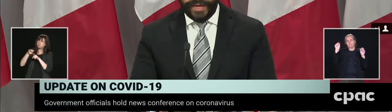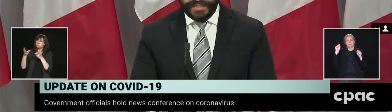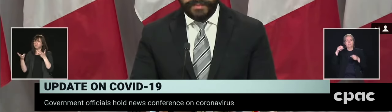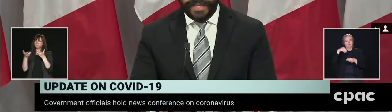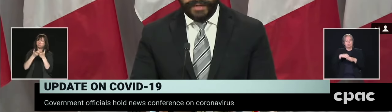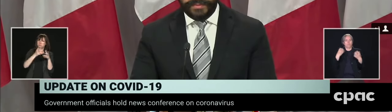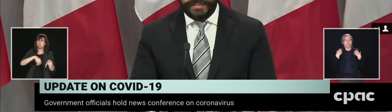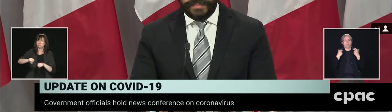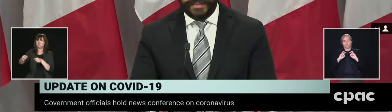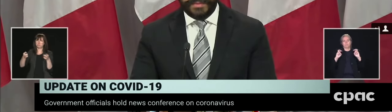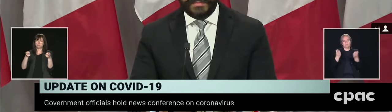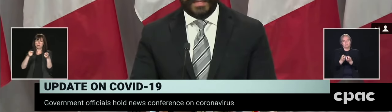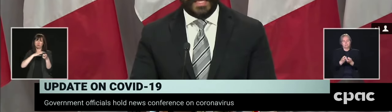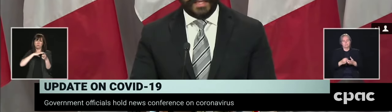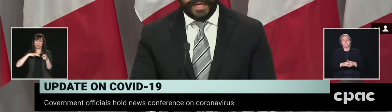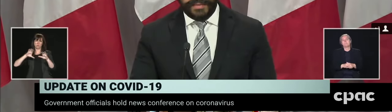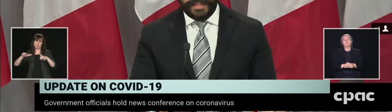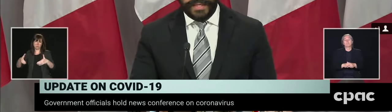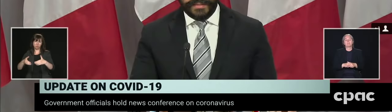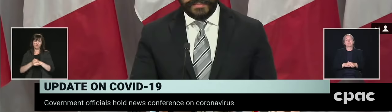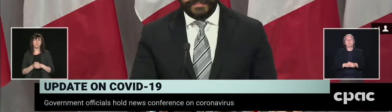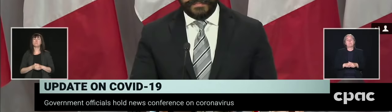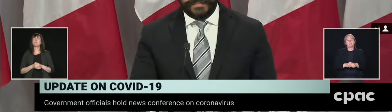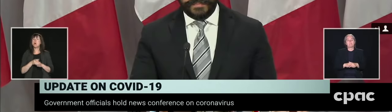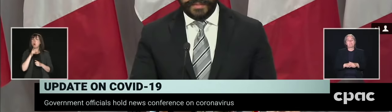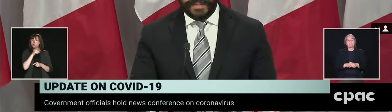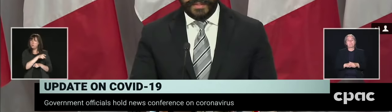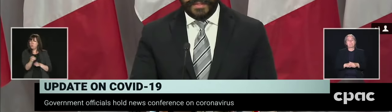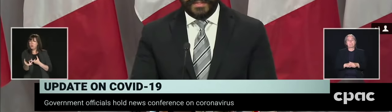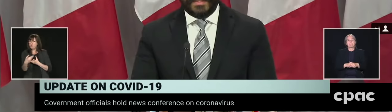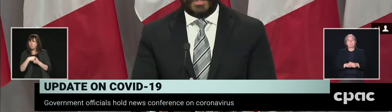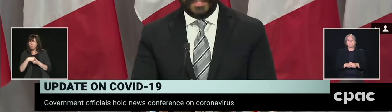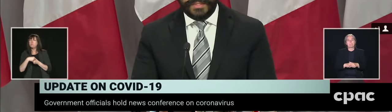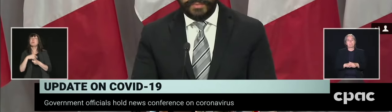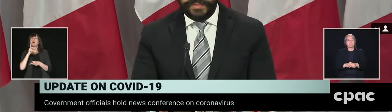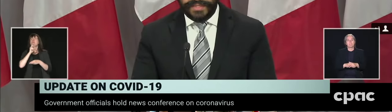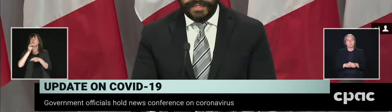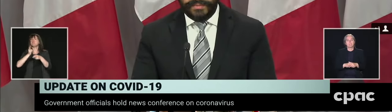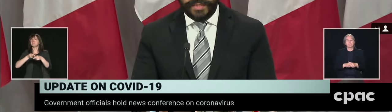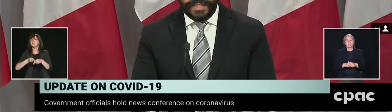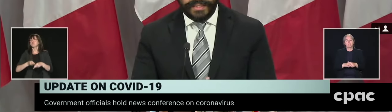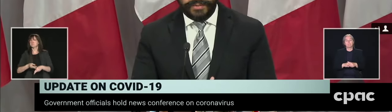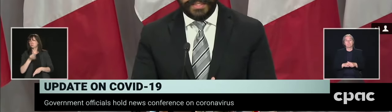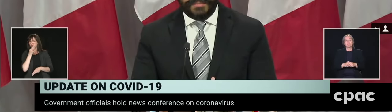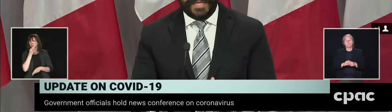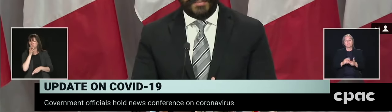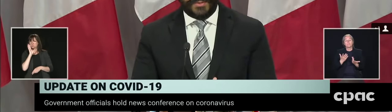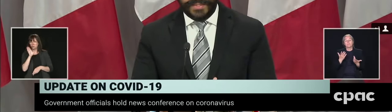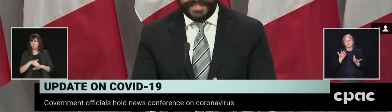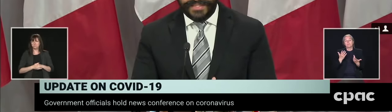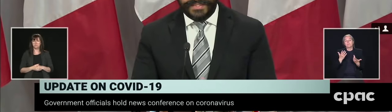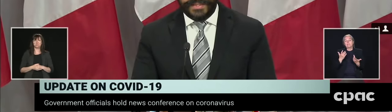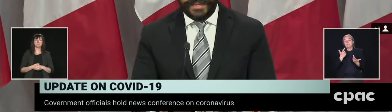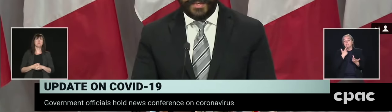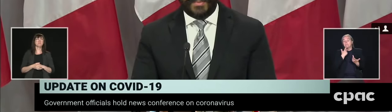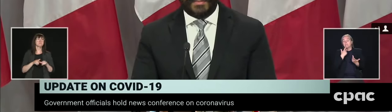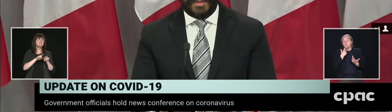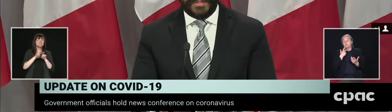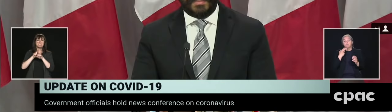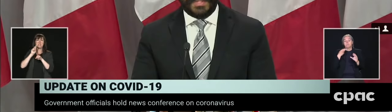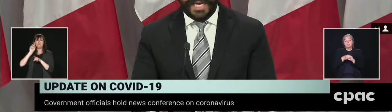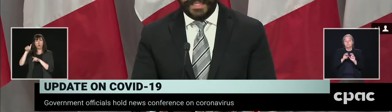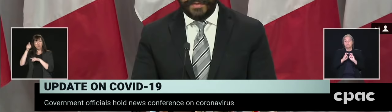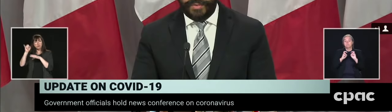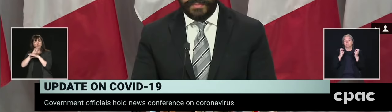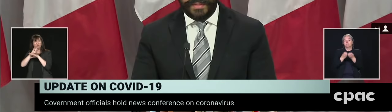the rest of the Council members in the coming days. Just as we've seen with industry stepping up to assist with